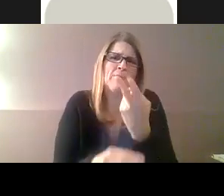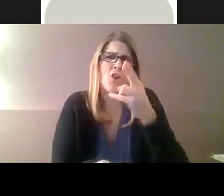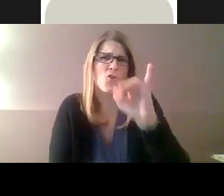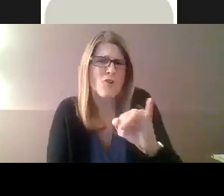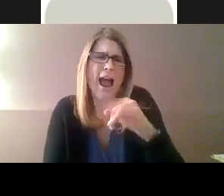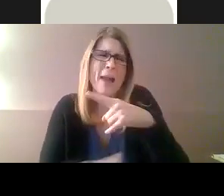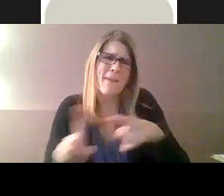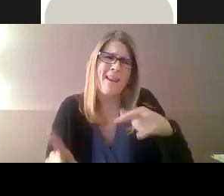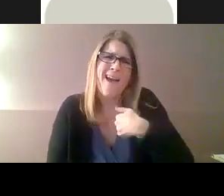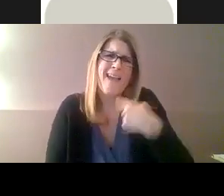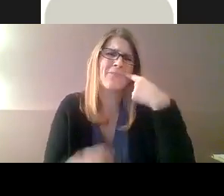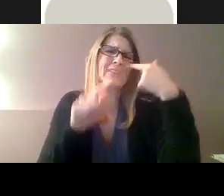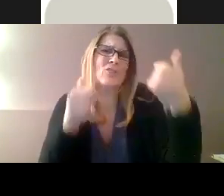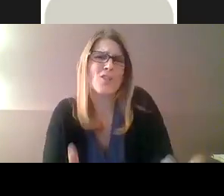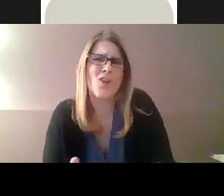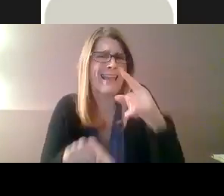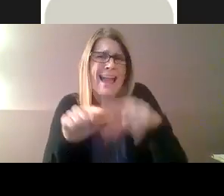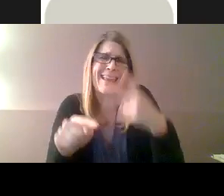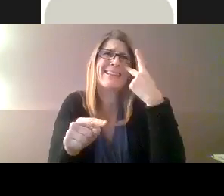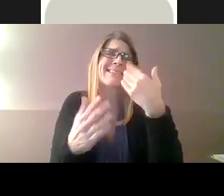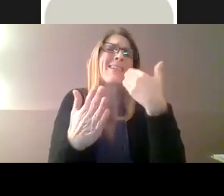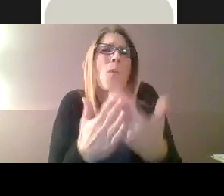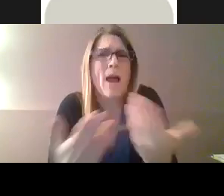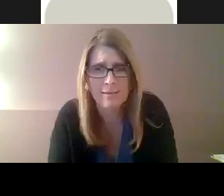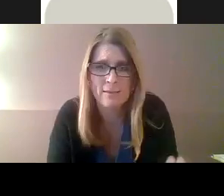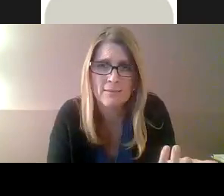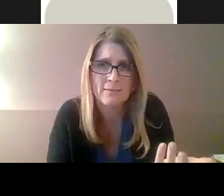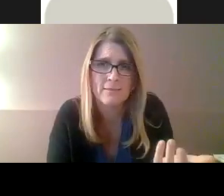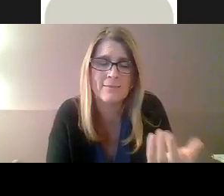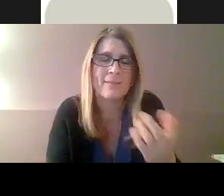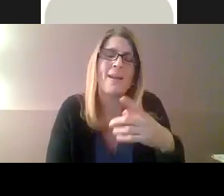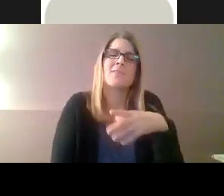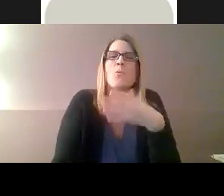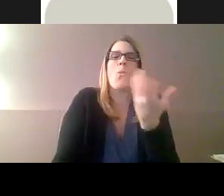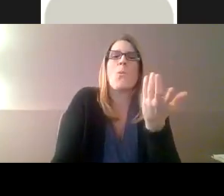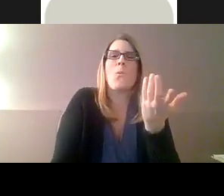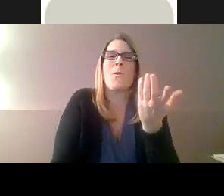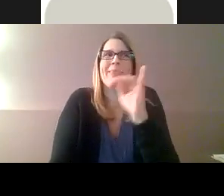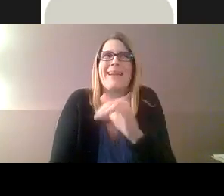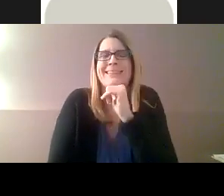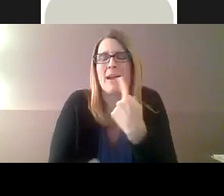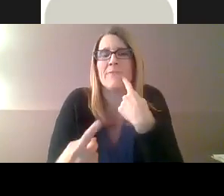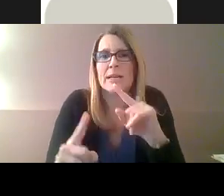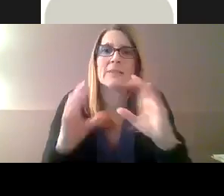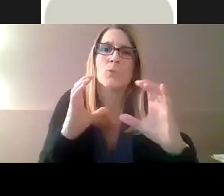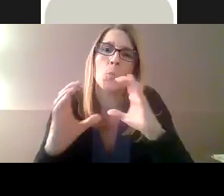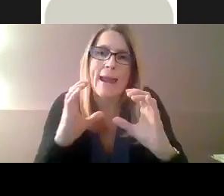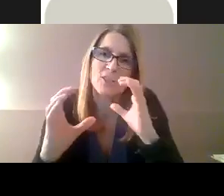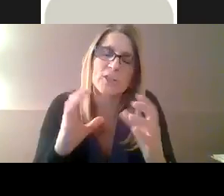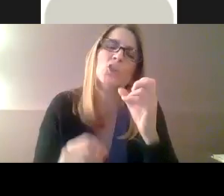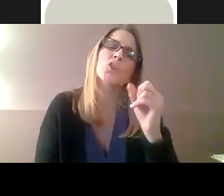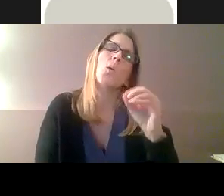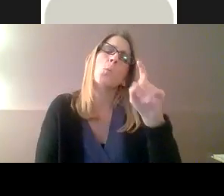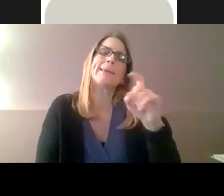You know, we have received complaints that people have said, you know, I've gone into the clinic, I've tried to use the VRI, but I cannot see the